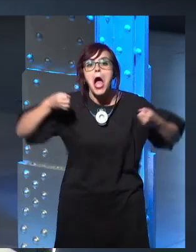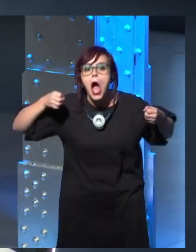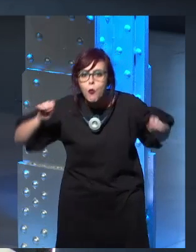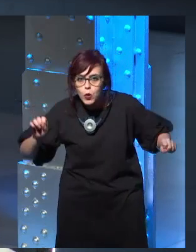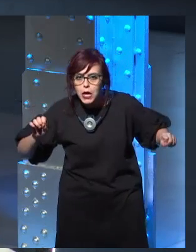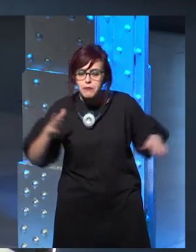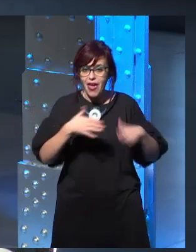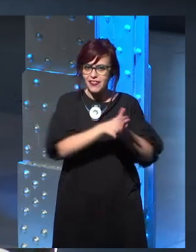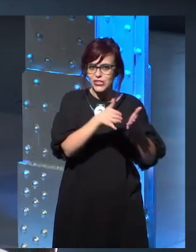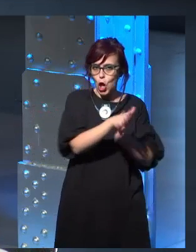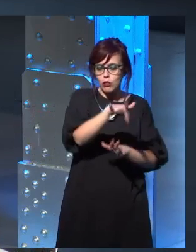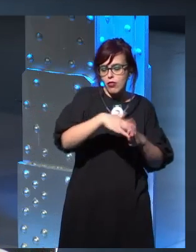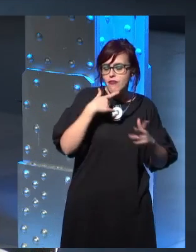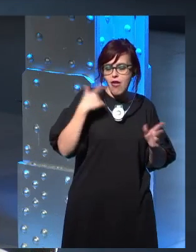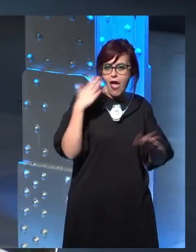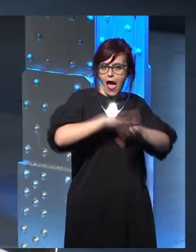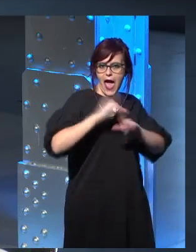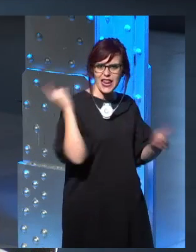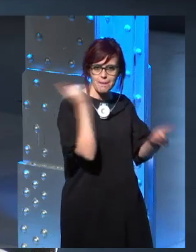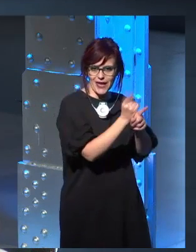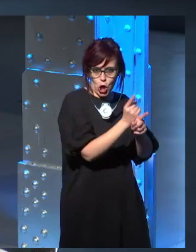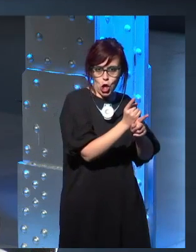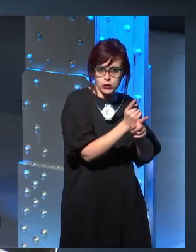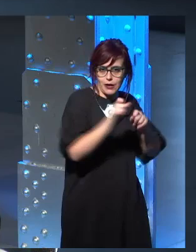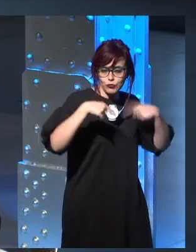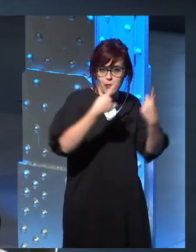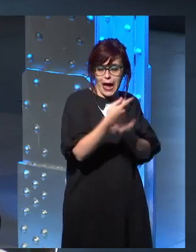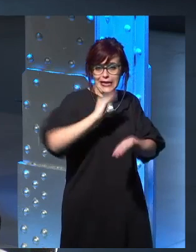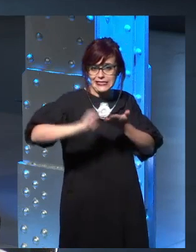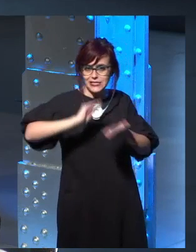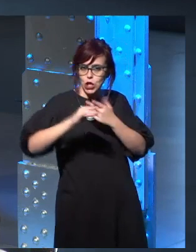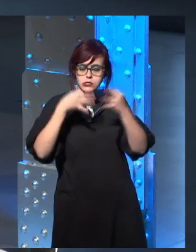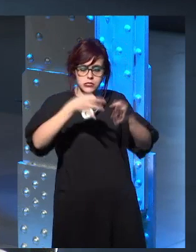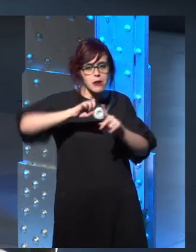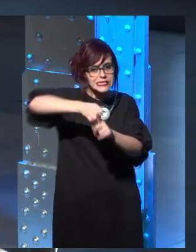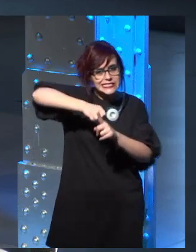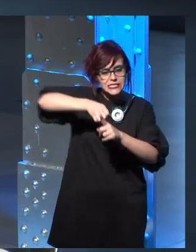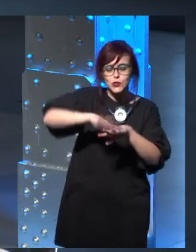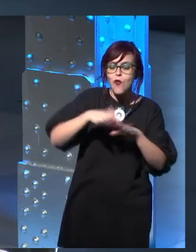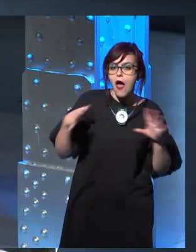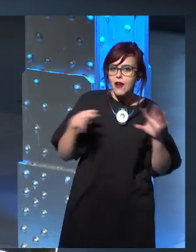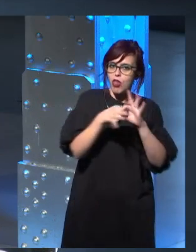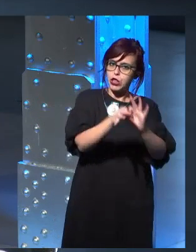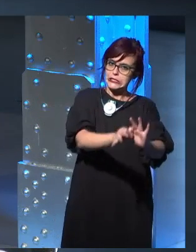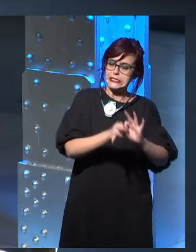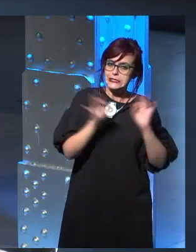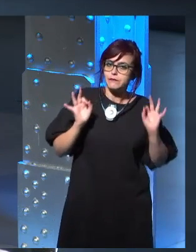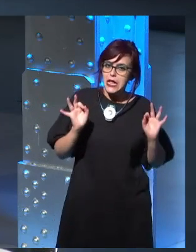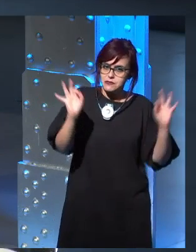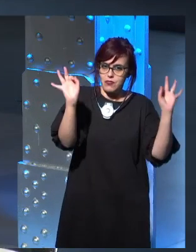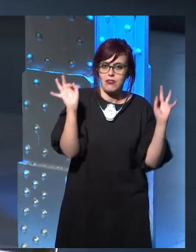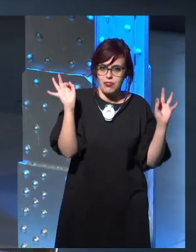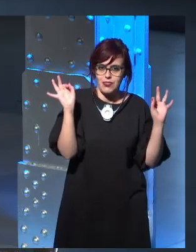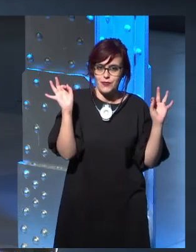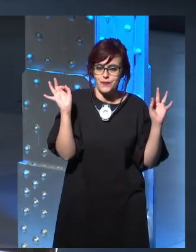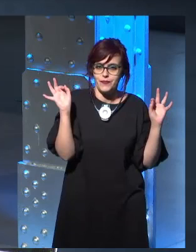And, uh, so there is a bit of a combative, uh, relationship. Not, I mean, he, and Grohl and get on really well,